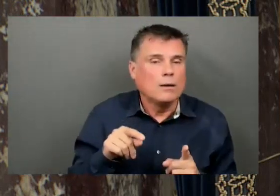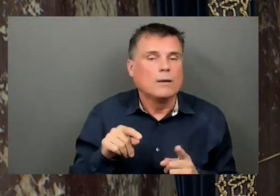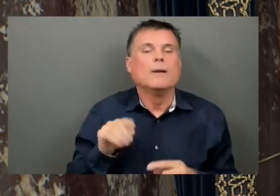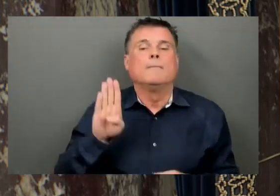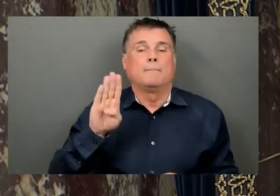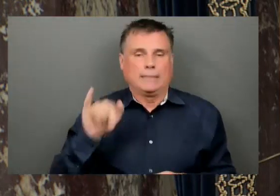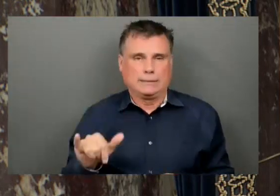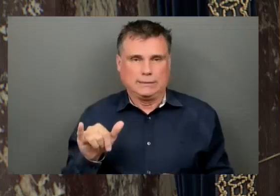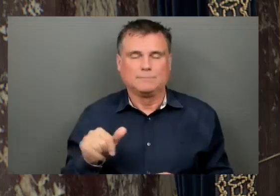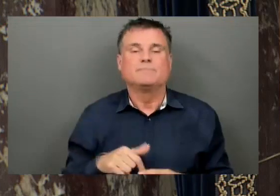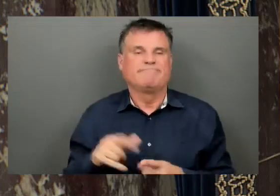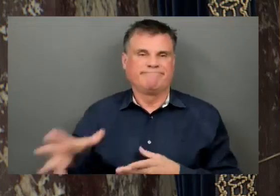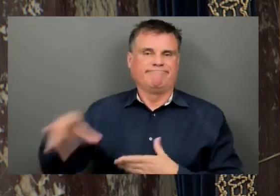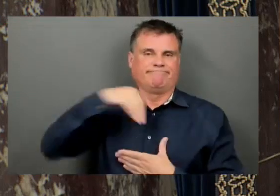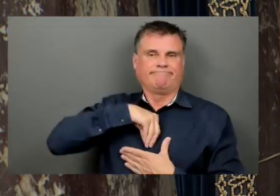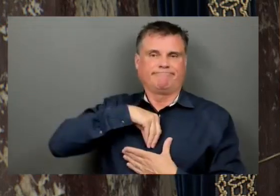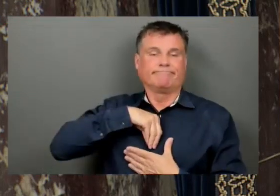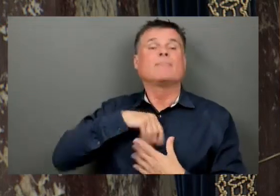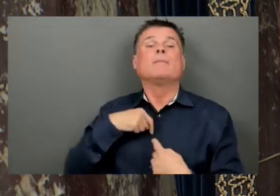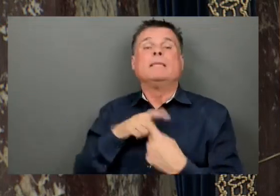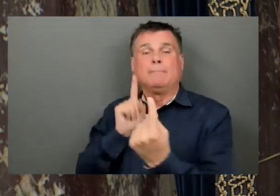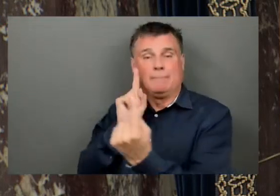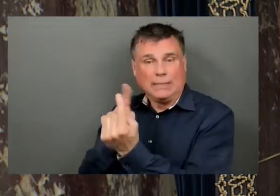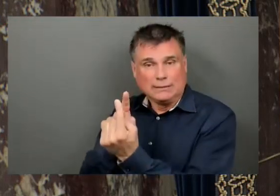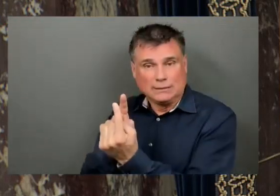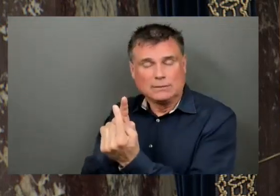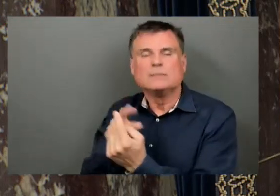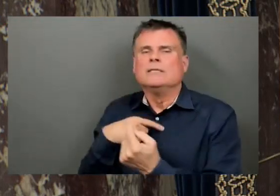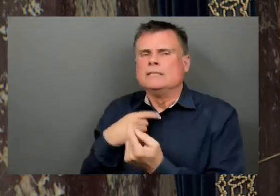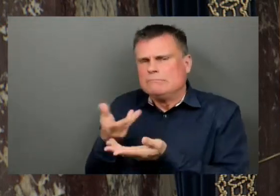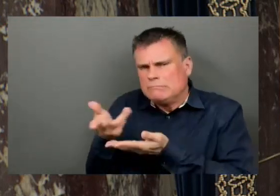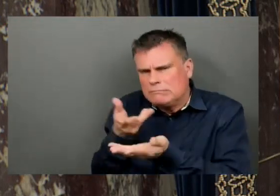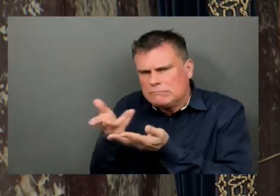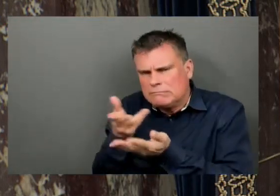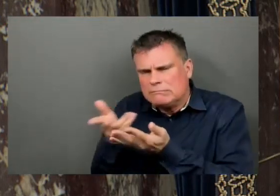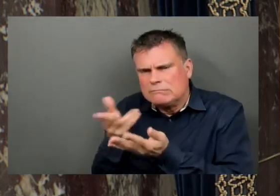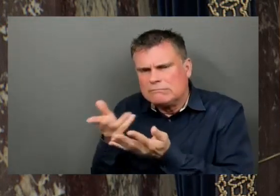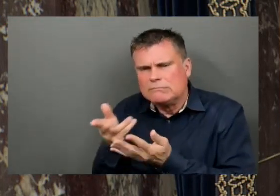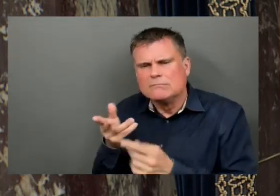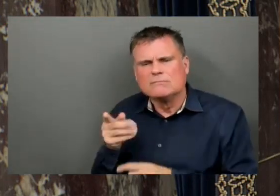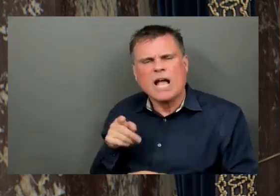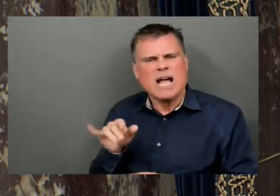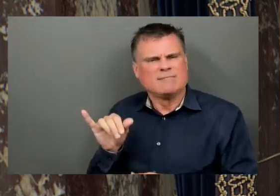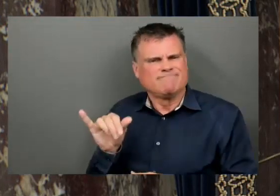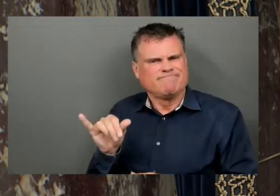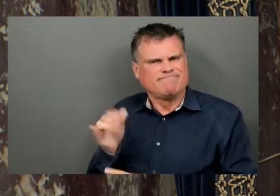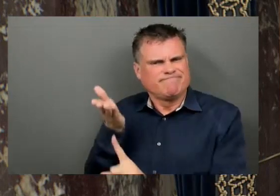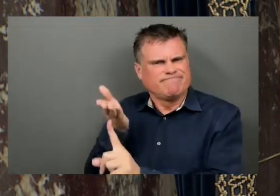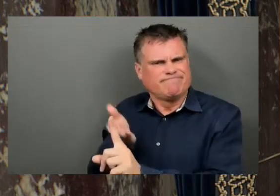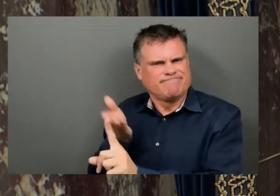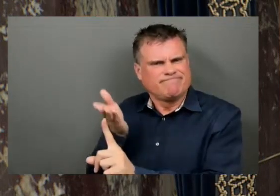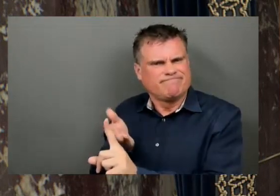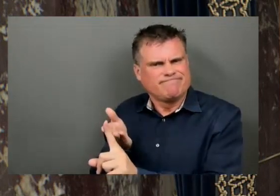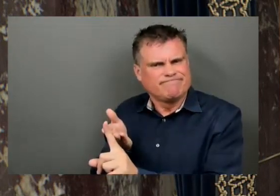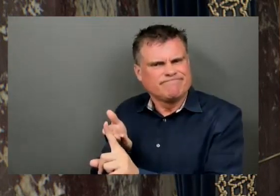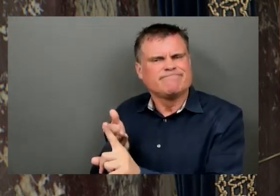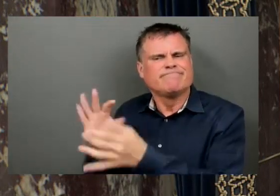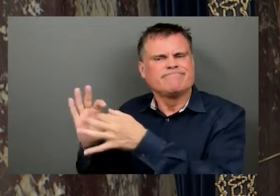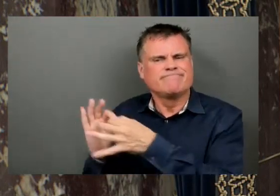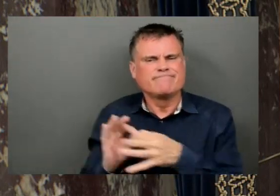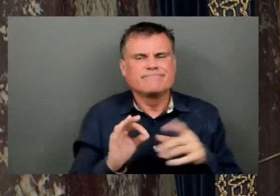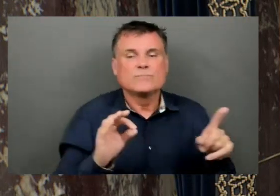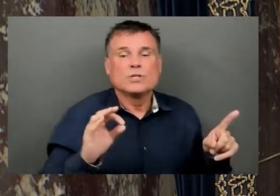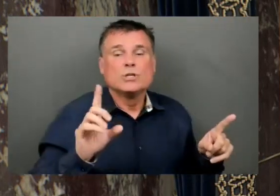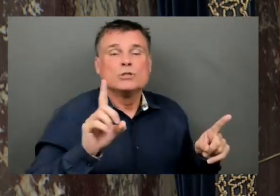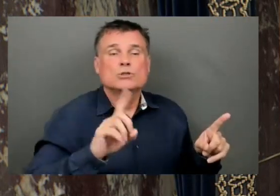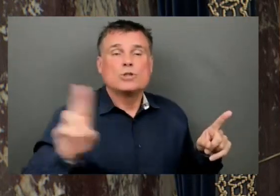Dr. Phil. Dr. Phil Harbridge is the Patient Advisory Council Vice-Chair and Western Canada Representative for Myeloma